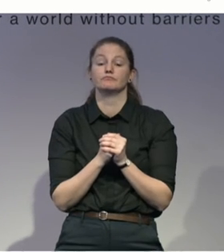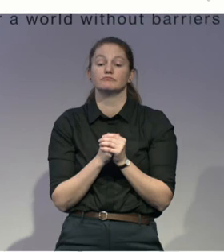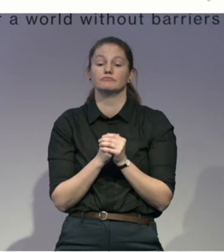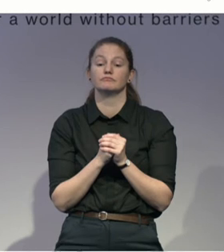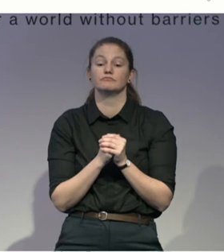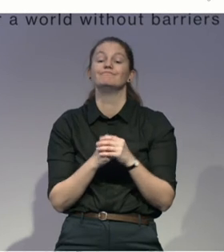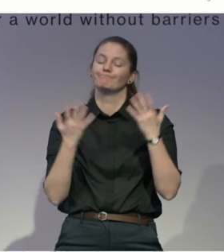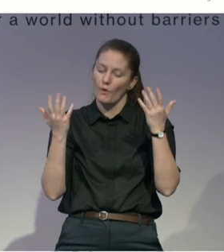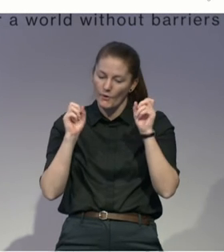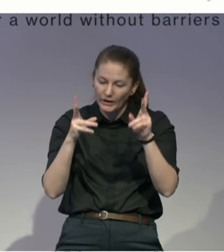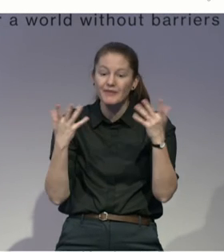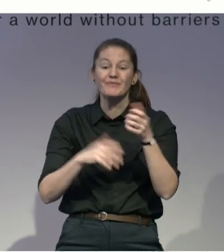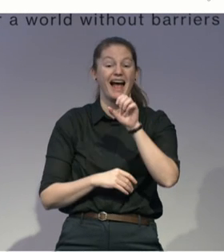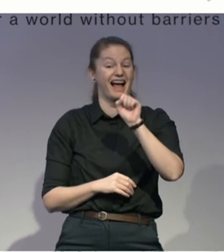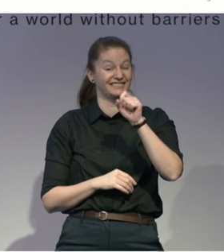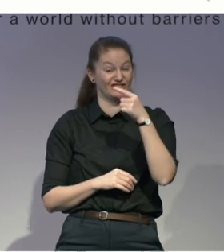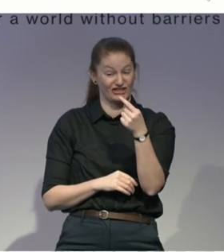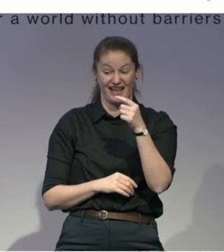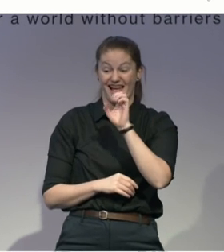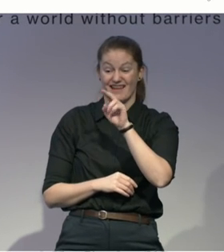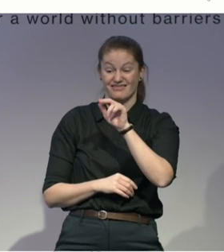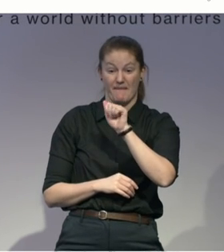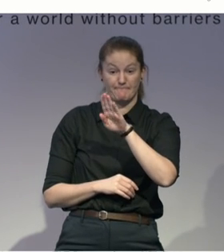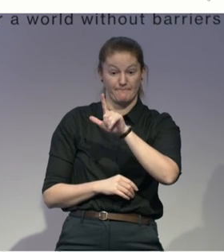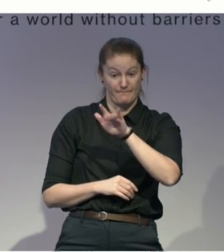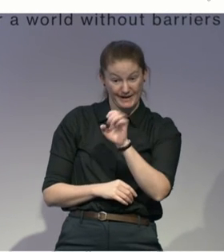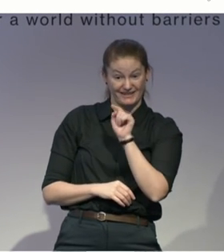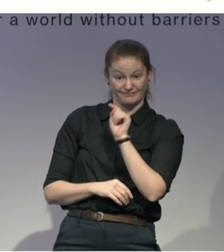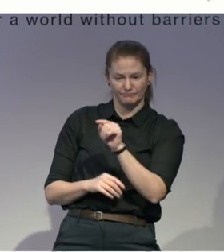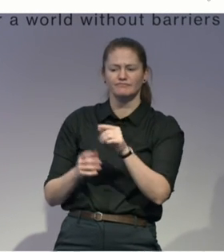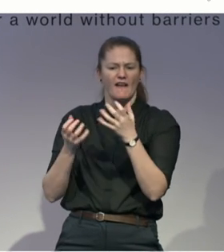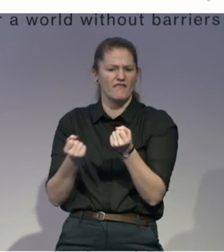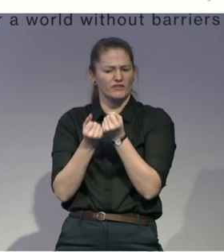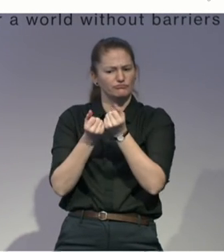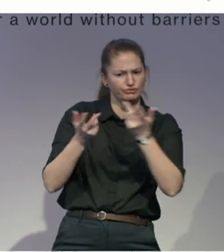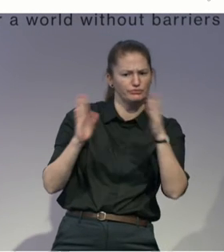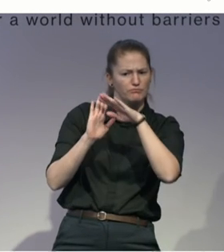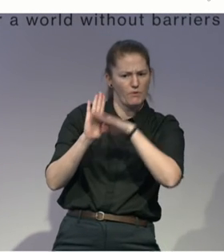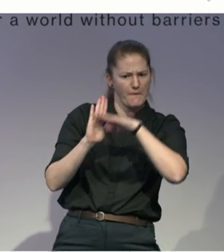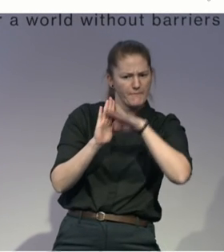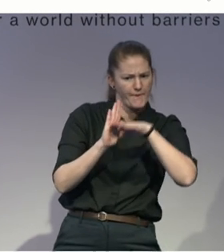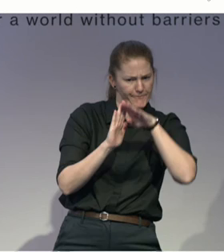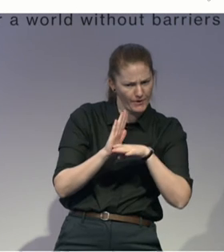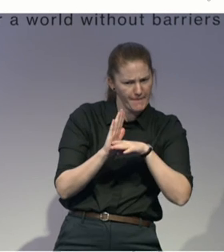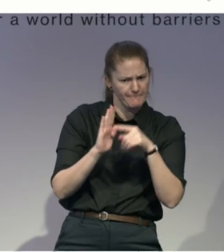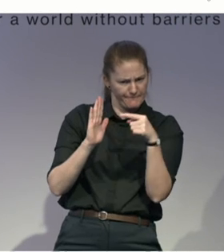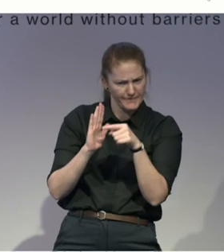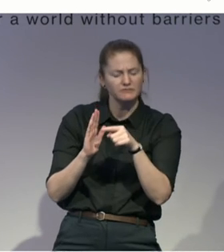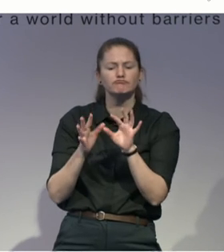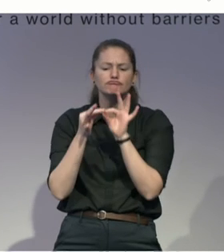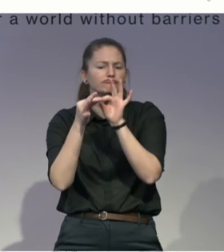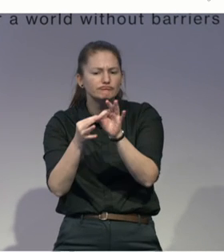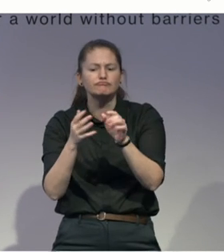So we run various programmes to empower persons with disabilities. So one of which is information and referral services, where we